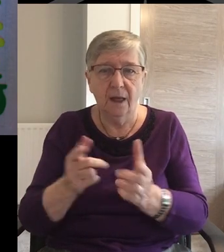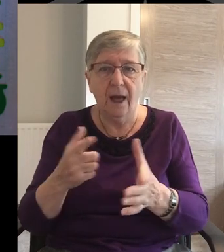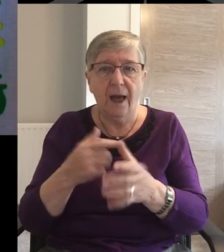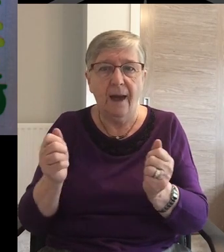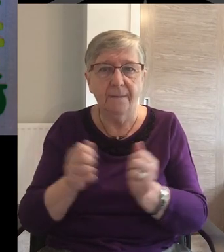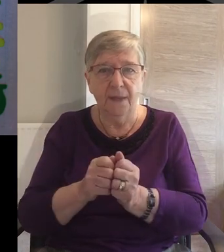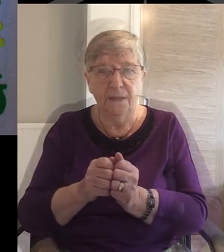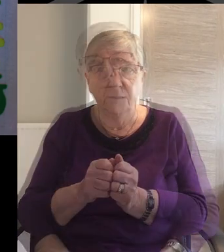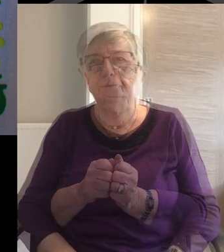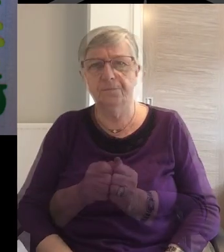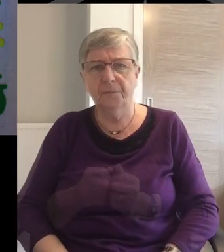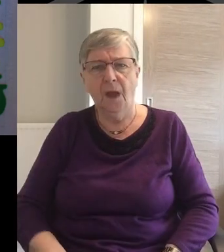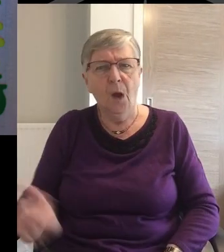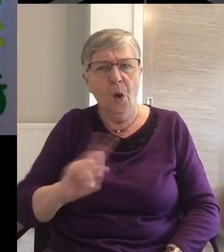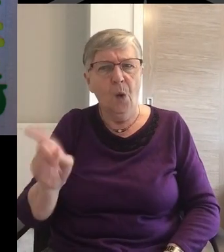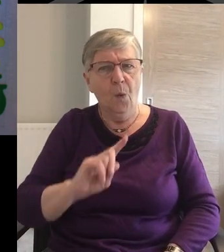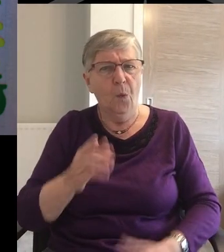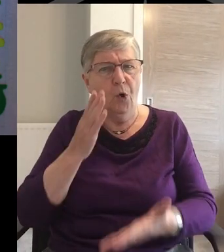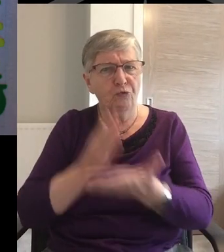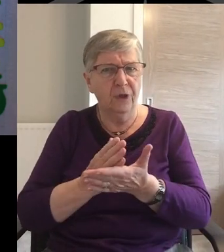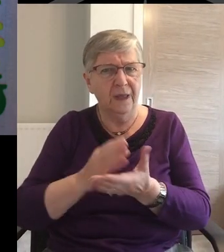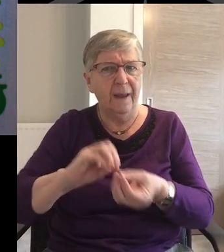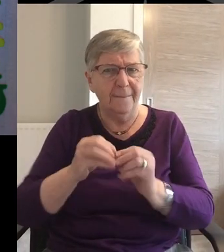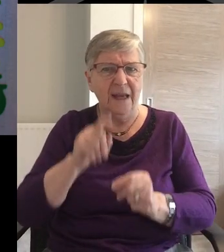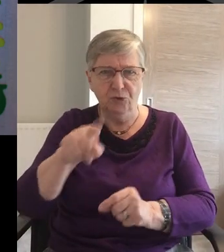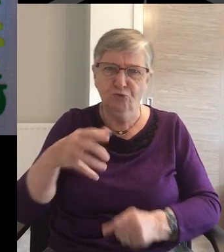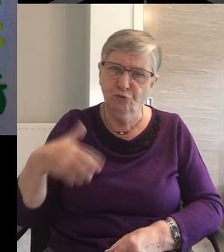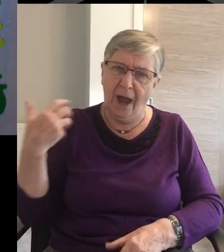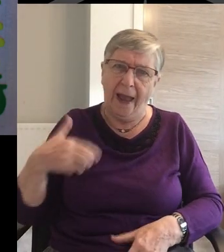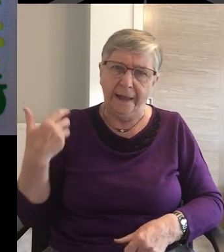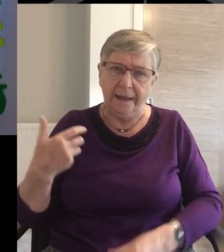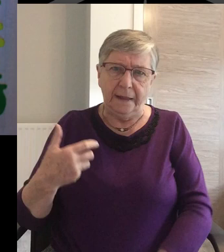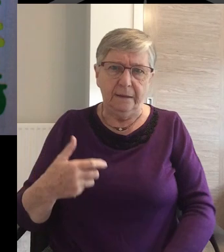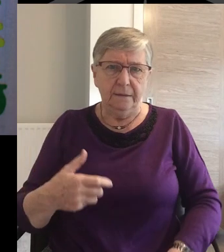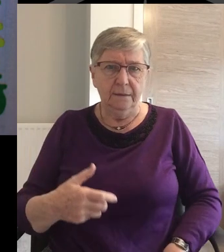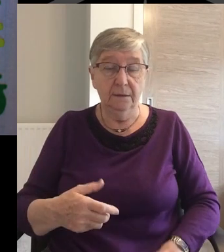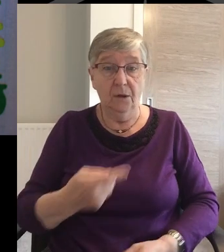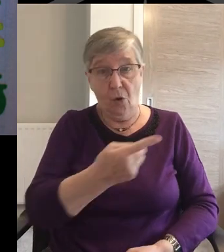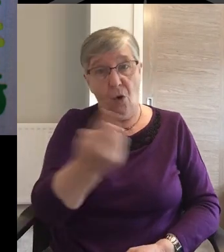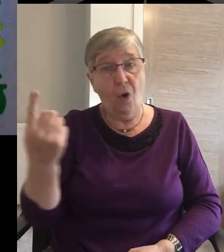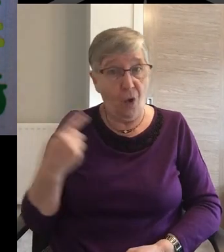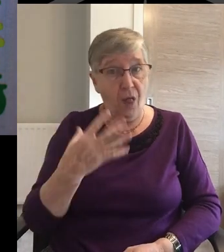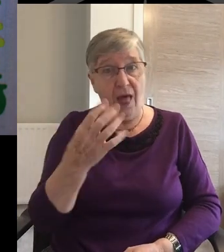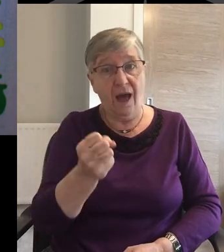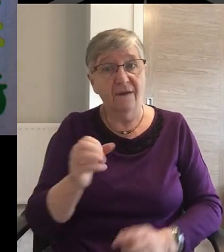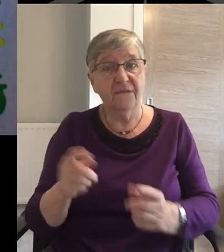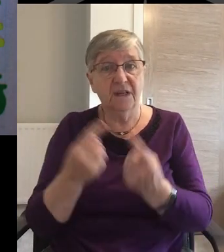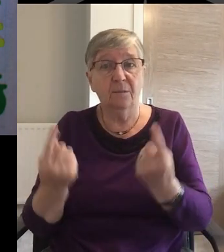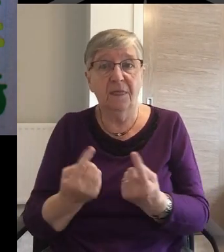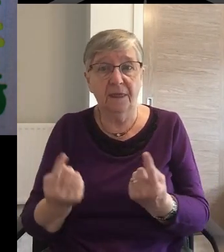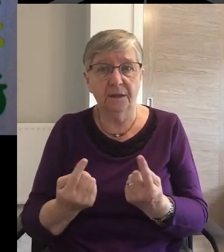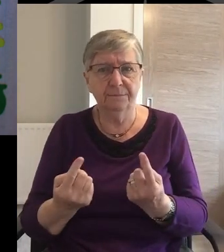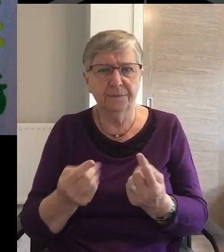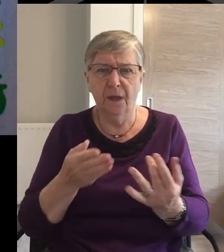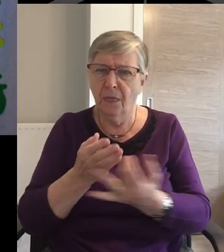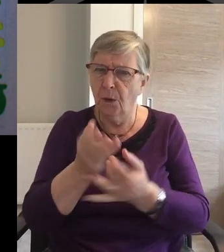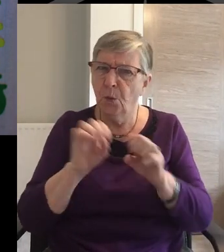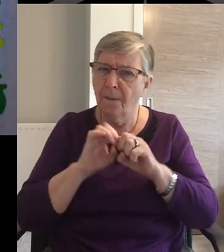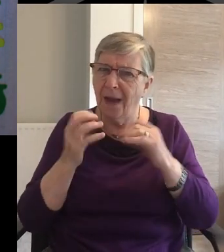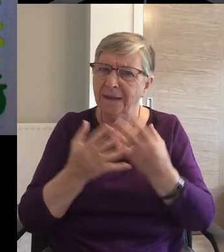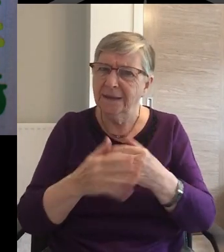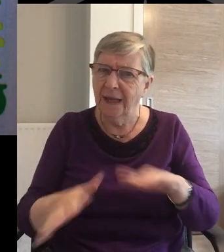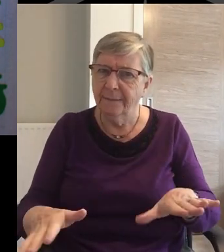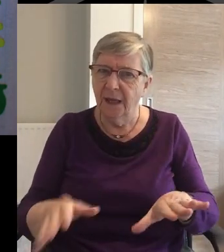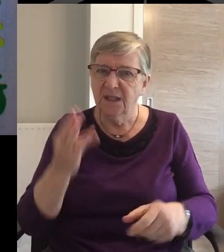What really annoys you? What are your pet hates? We've all got them During this pandemic many might